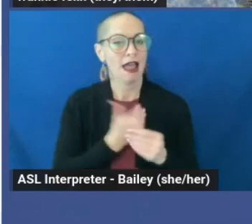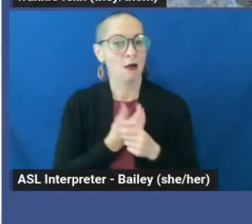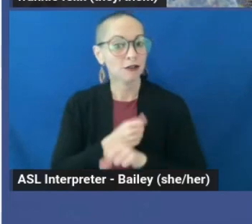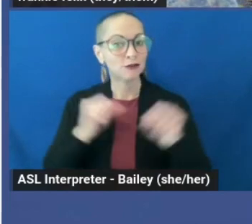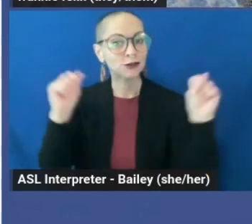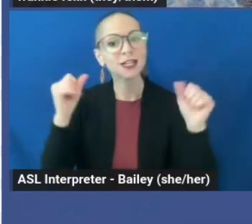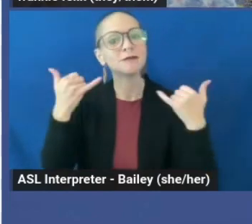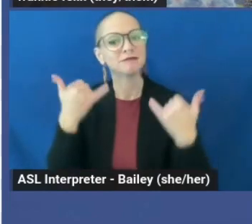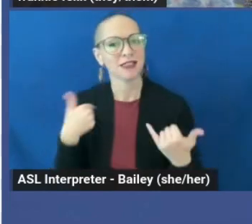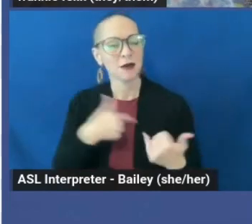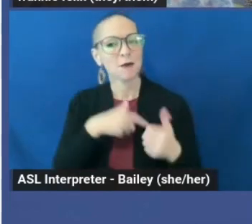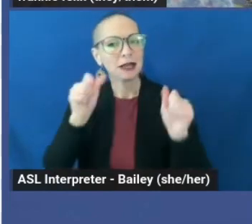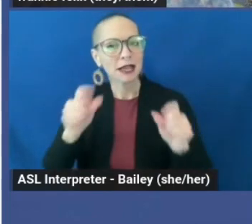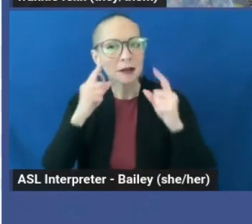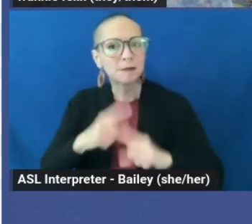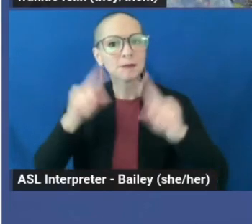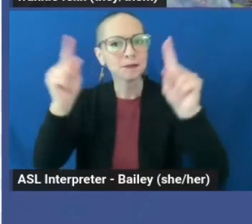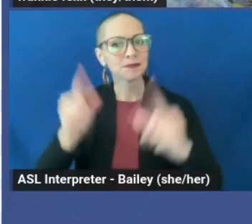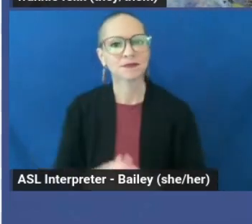knows what we are capable of.